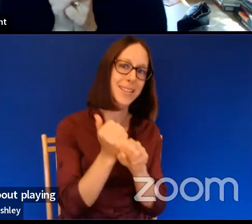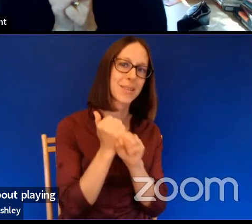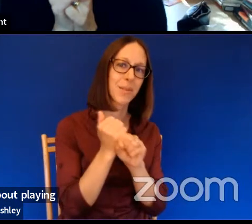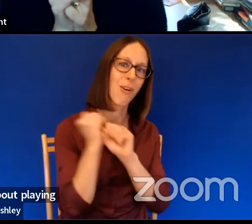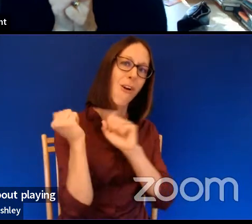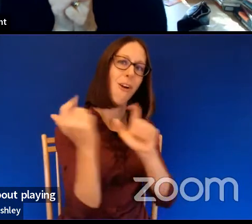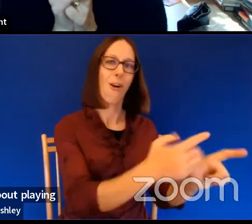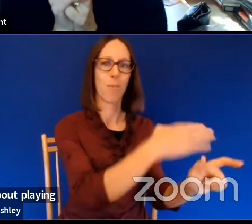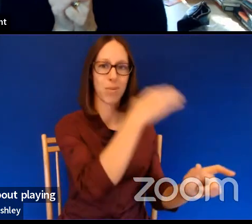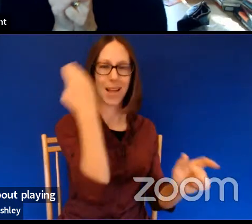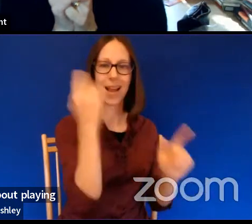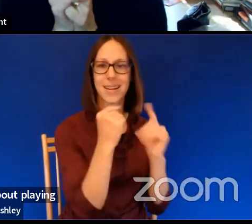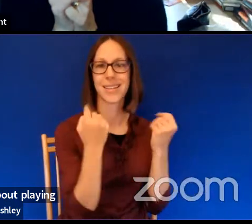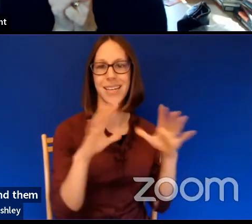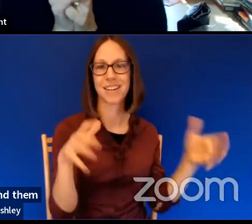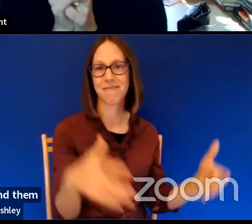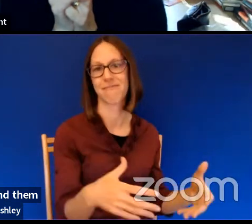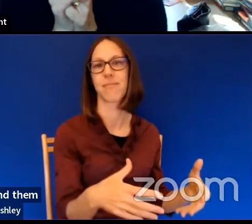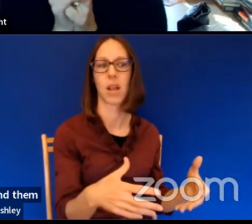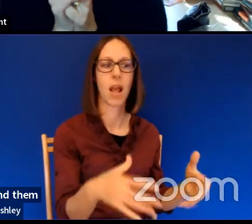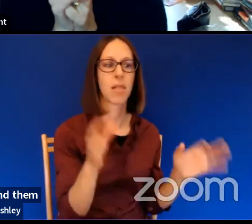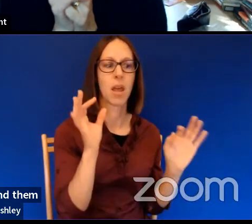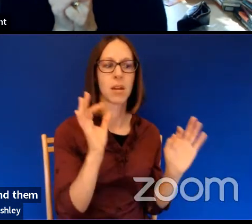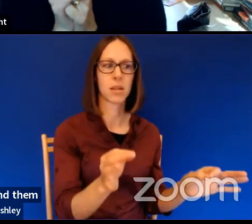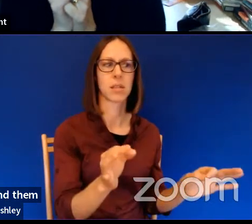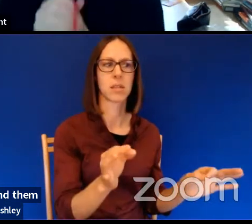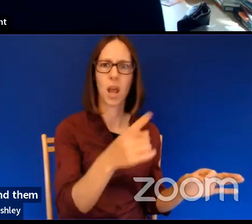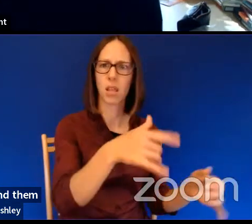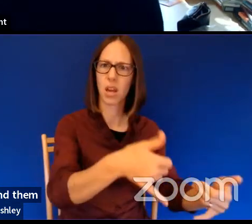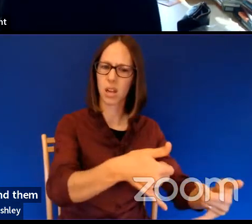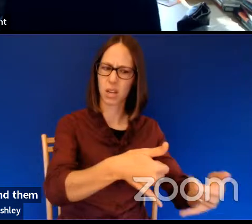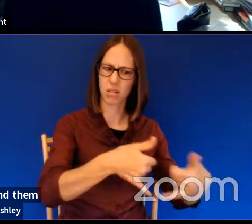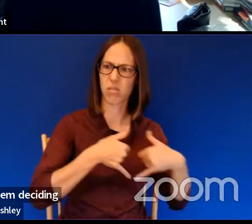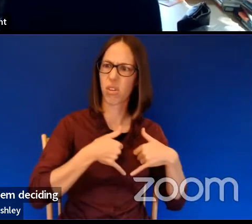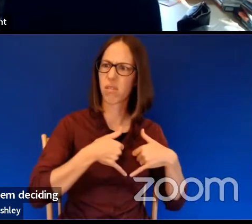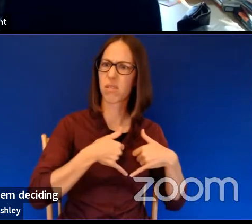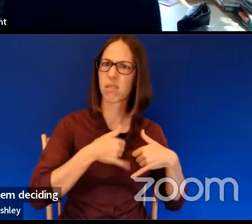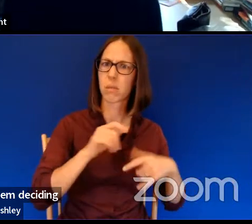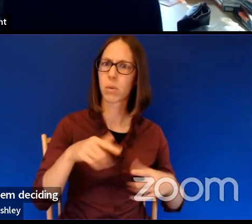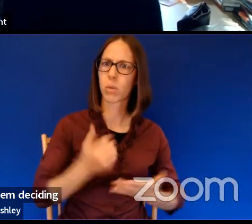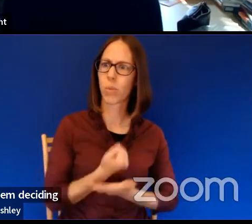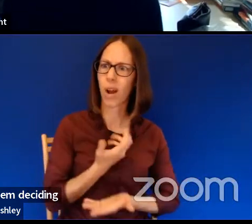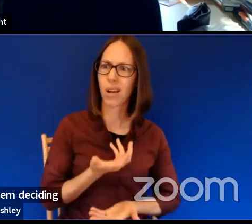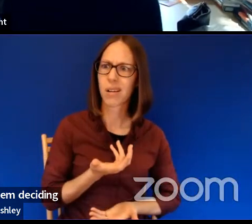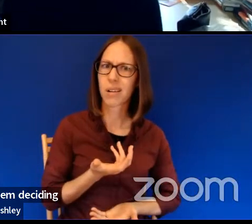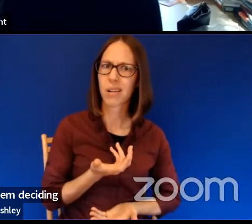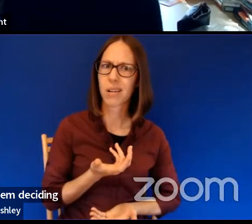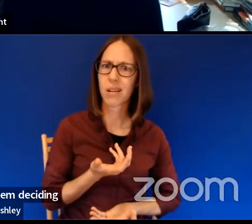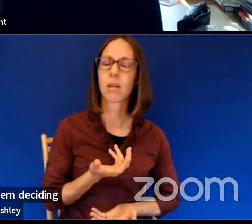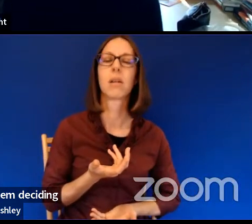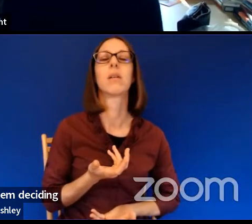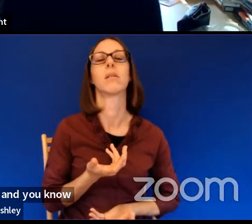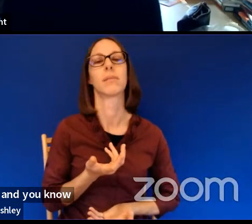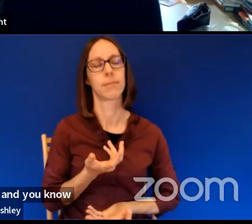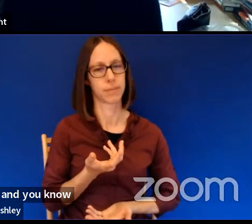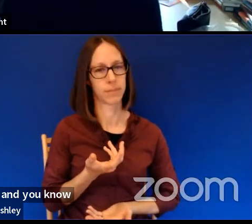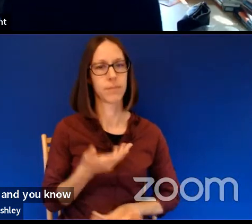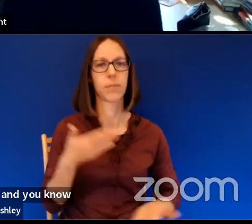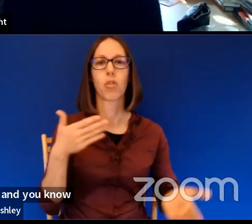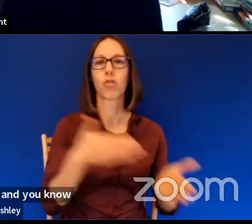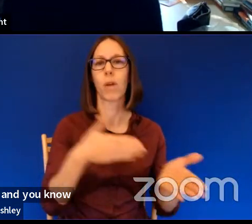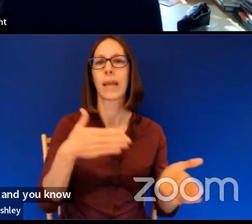and, um, them deciding not to give us our trophies when we won. And, you know, uh, sort of bits of the kind of racism